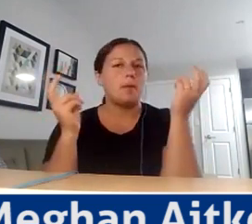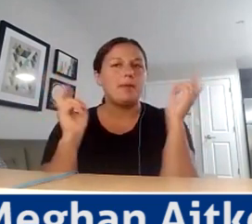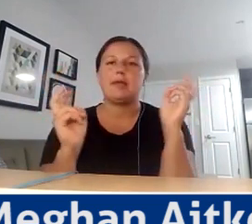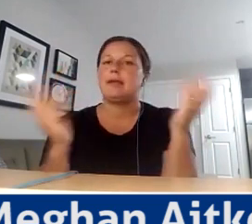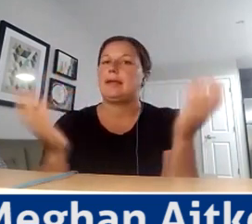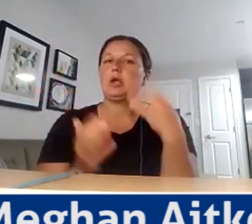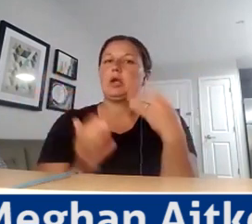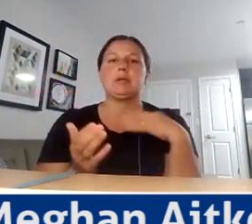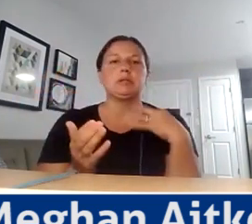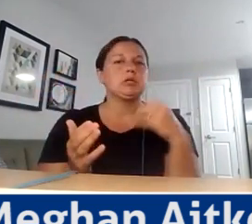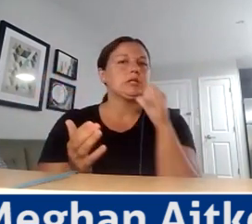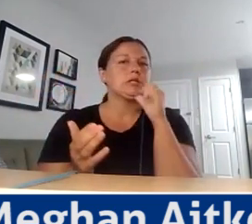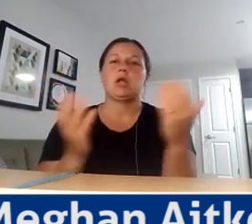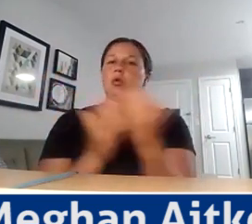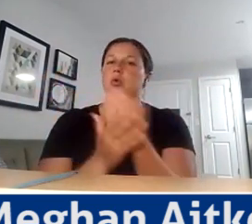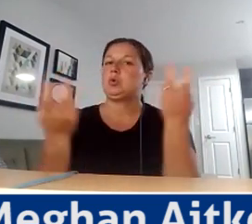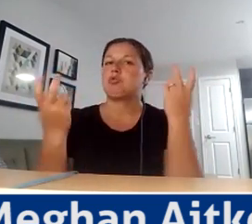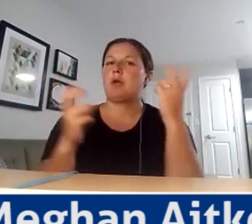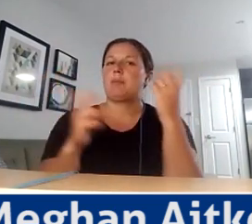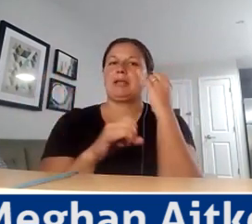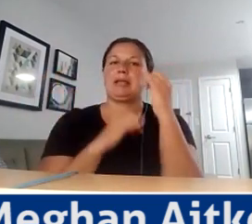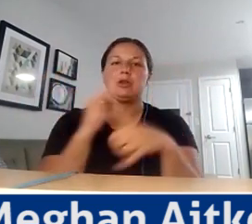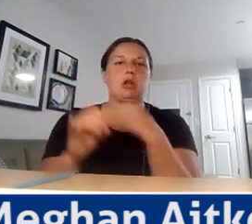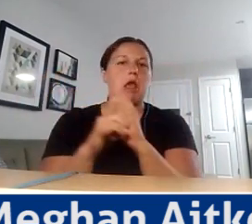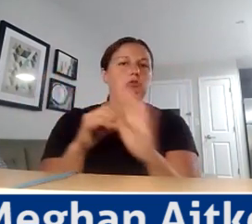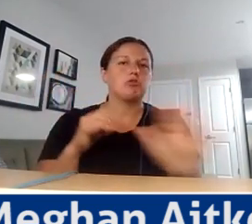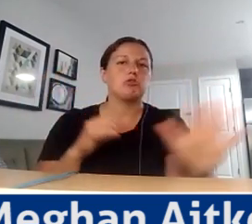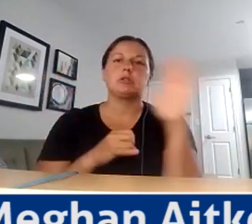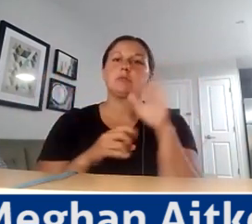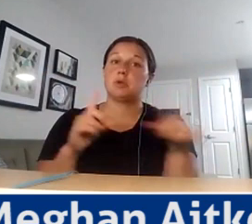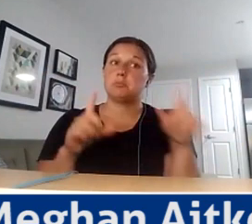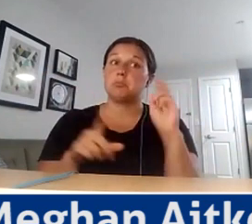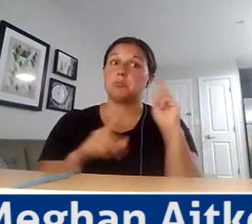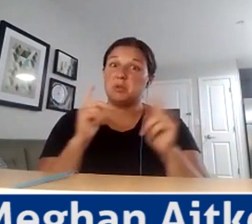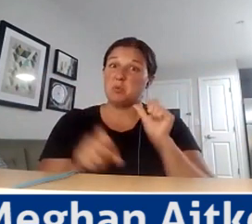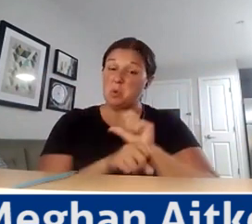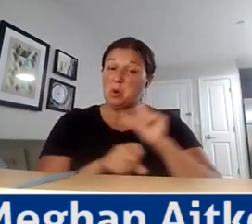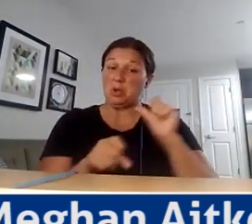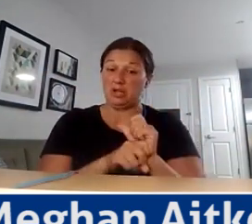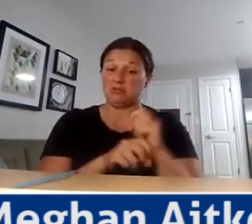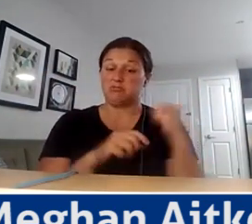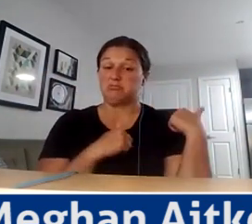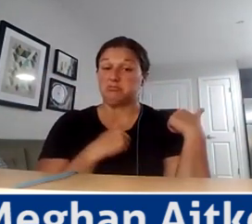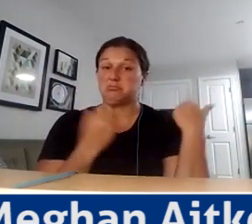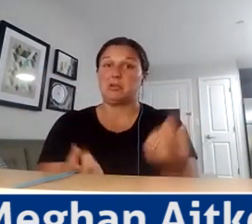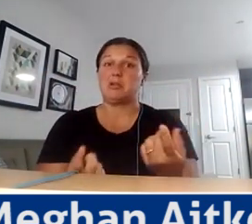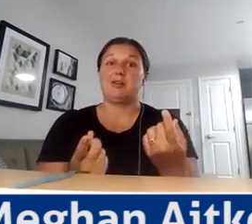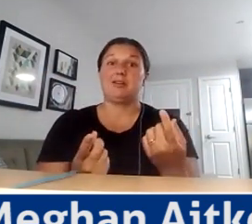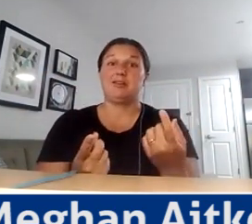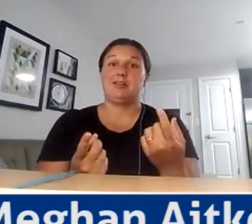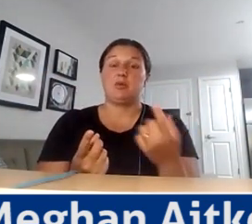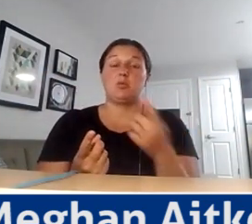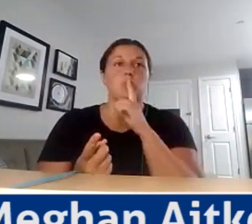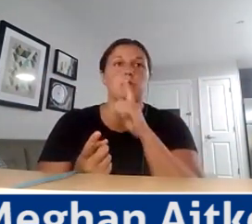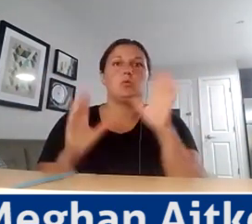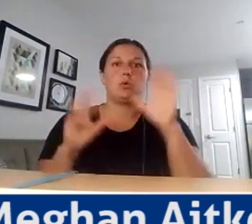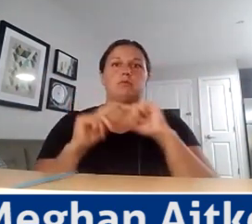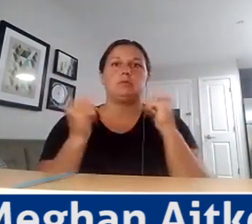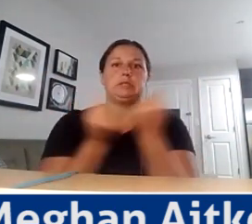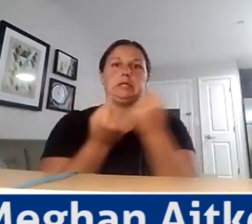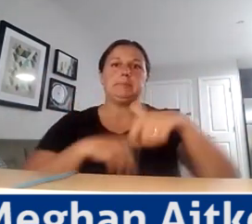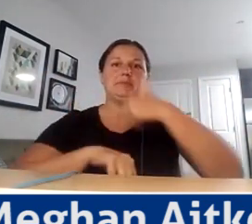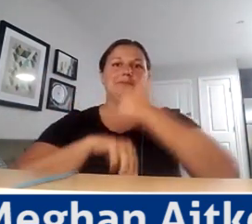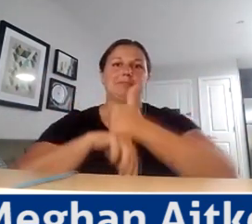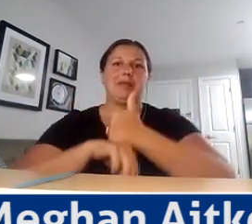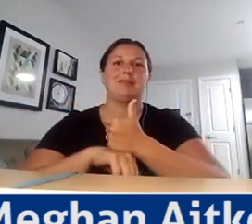internationally, but there is, there has been some work that's been going on and a team in place right now in a way that I find very exciting. hope that's encouraging to others.